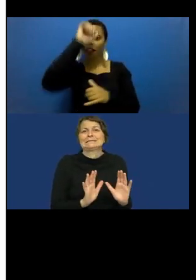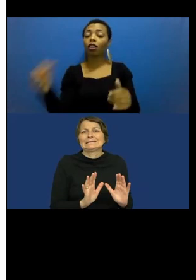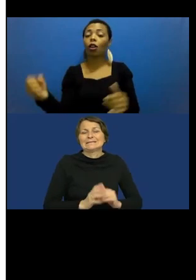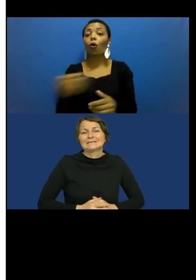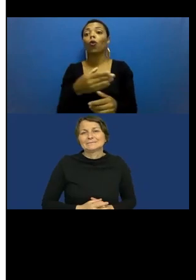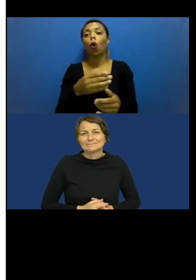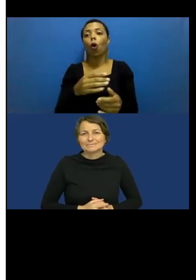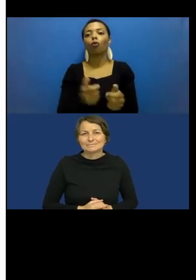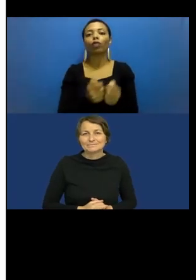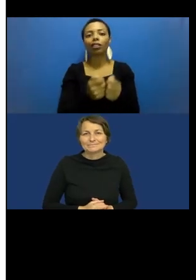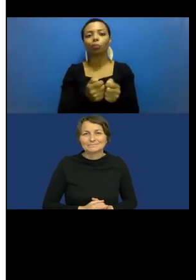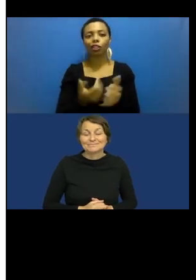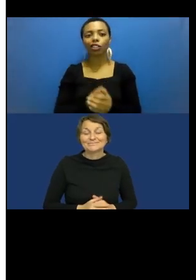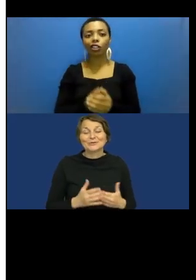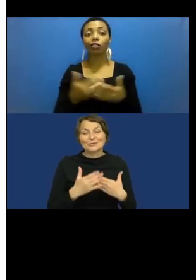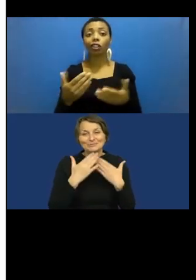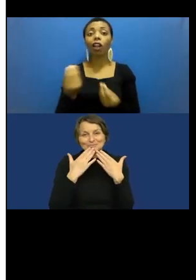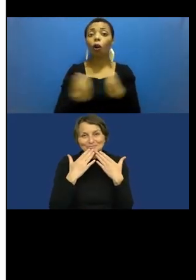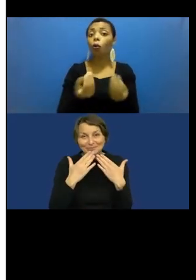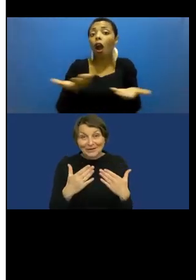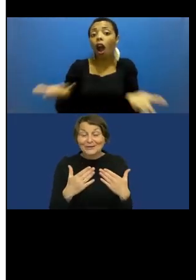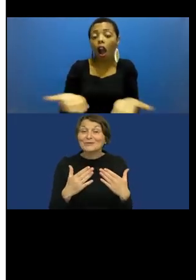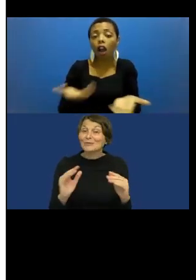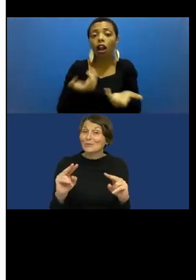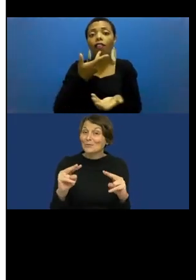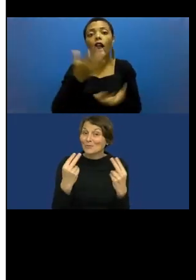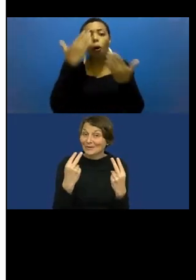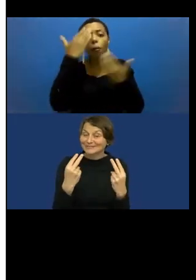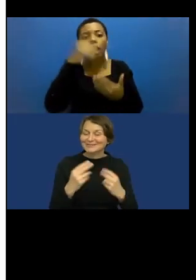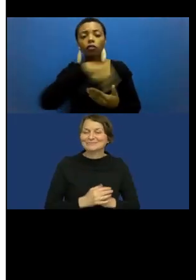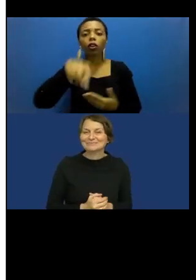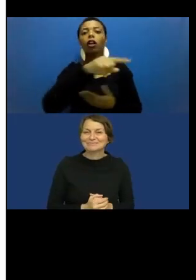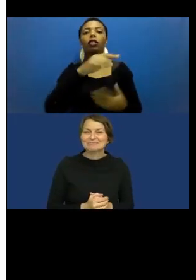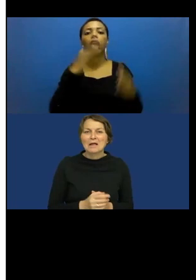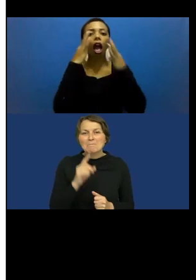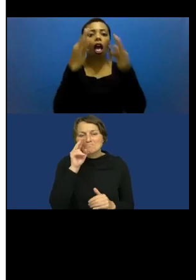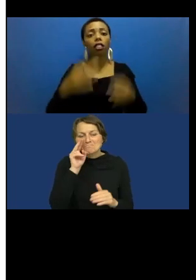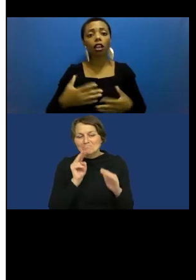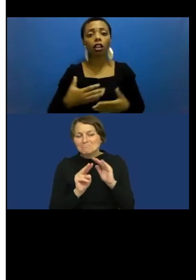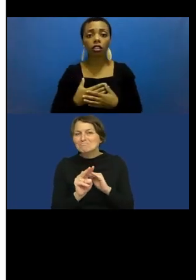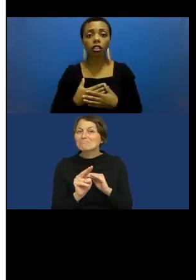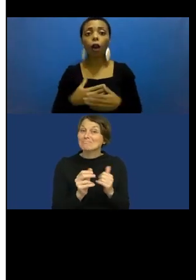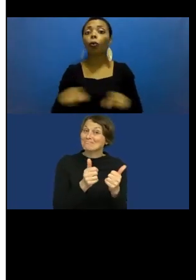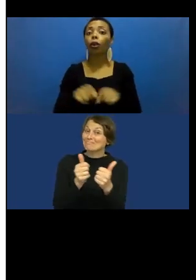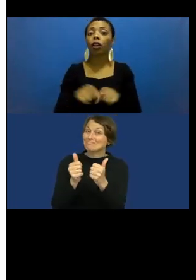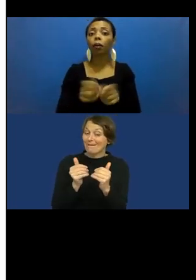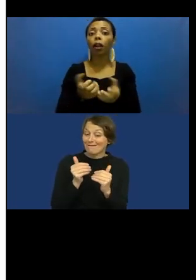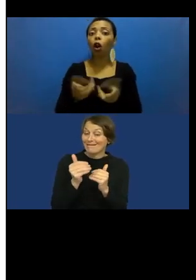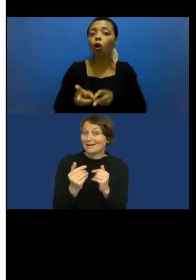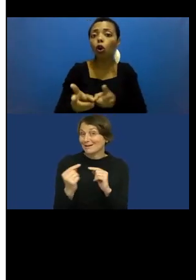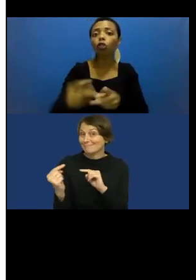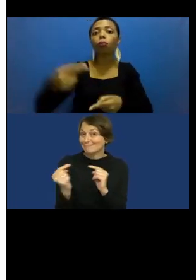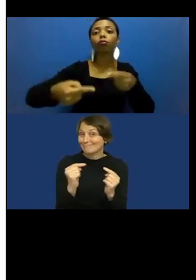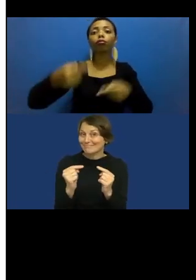And with that, I want to say thank you for the attention and I look forward to the discussion later on.